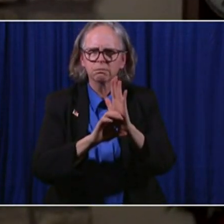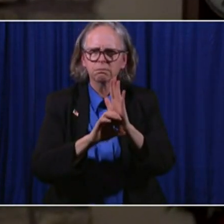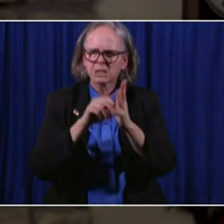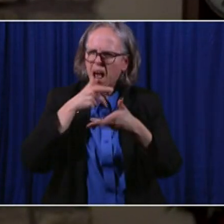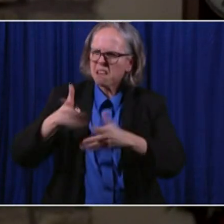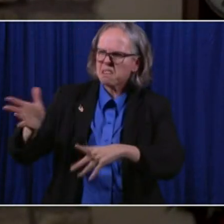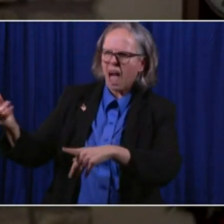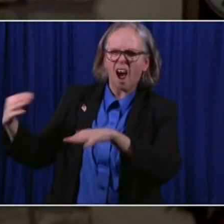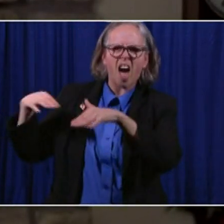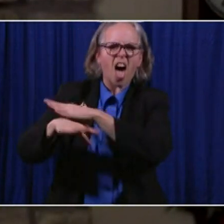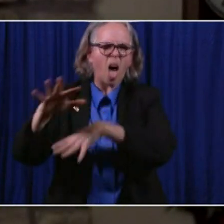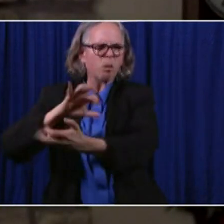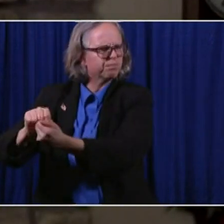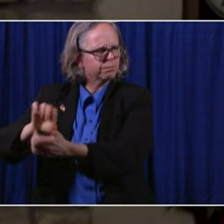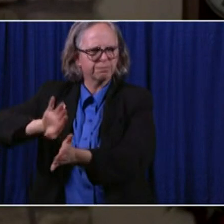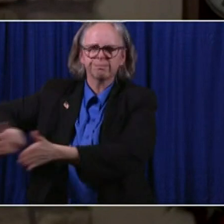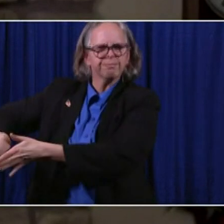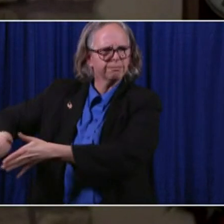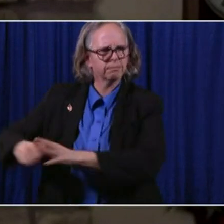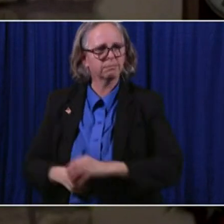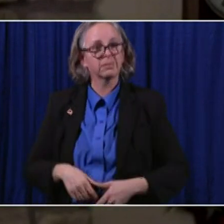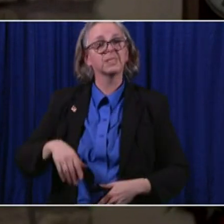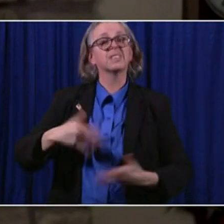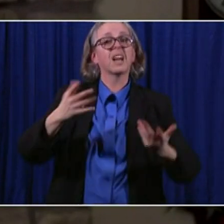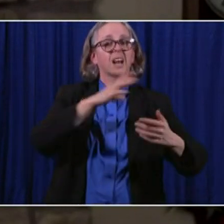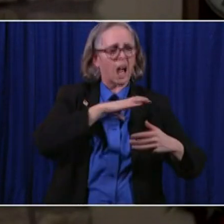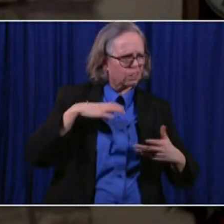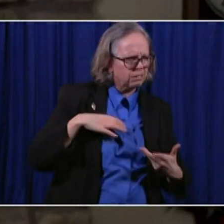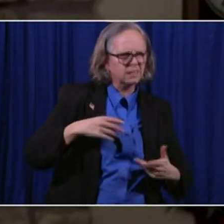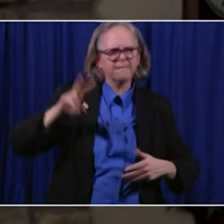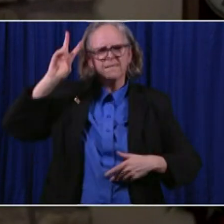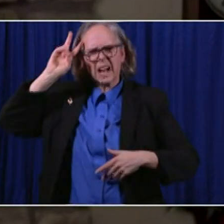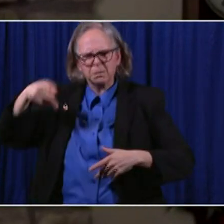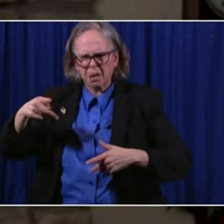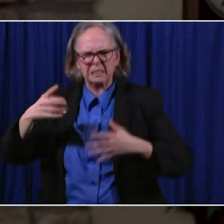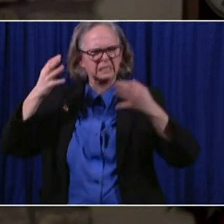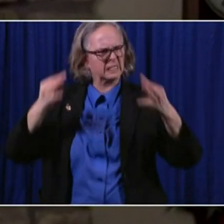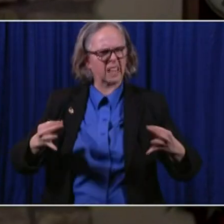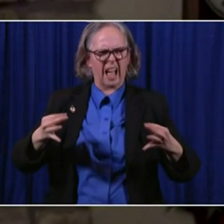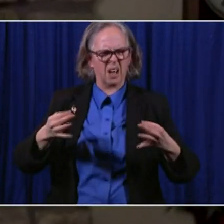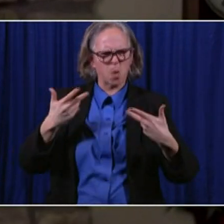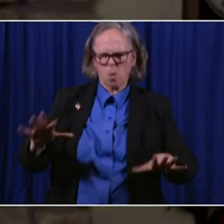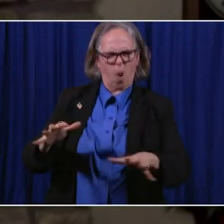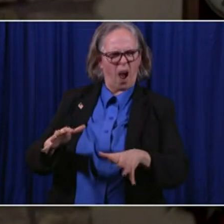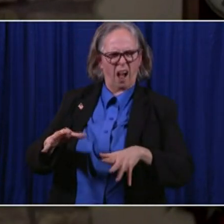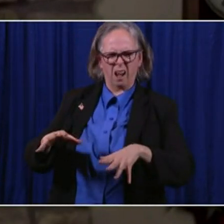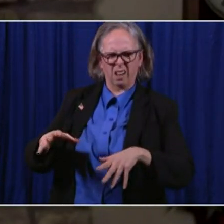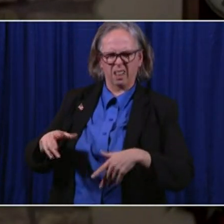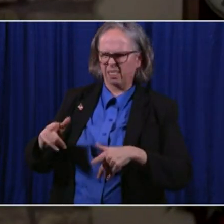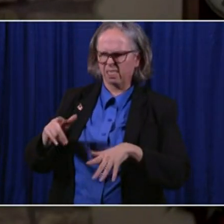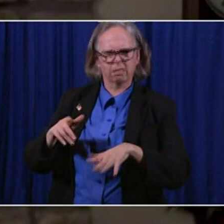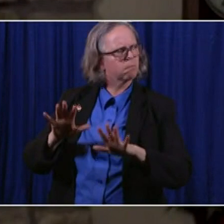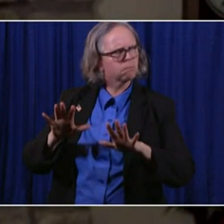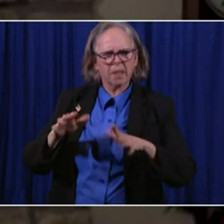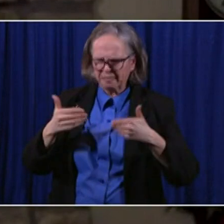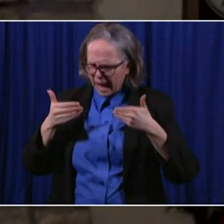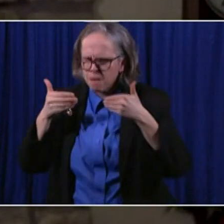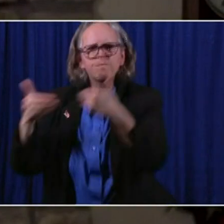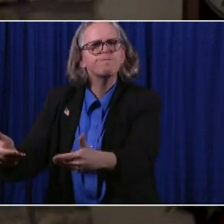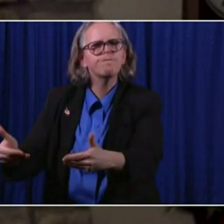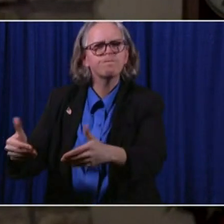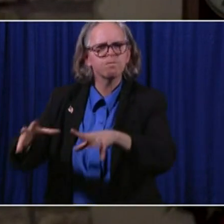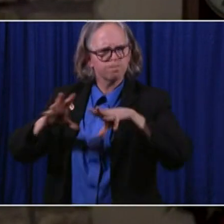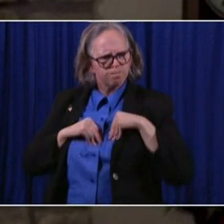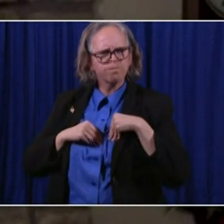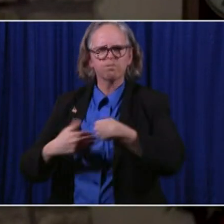Congress and the Vice President were not deterred in carrying out their constitutional responsibility. They were not deterred in carrying out the will of the